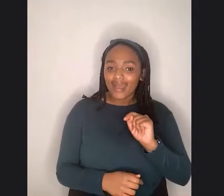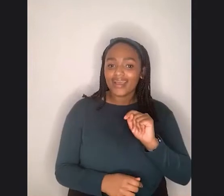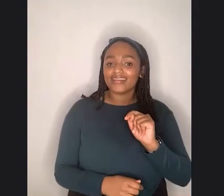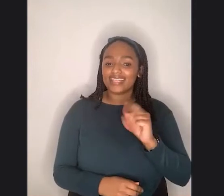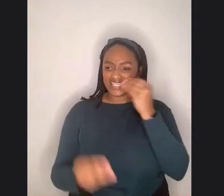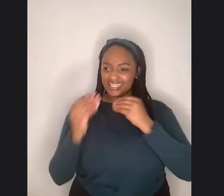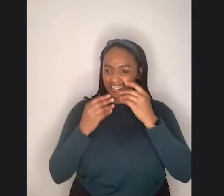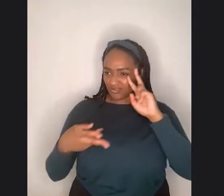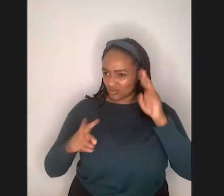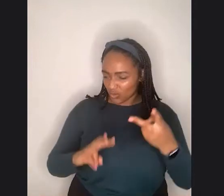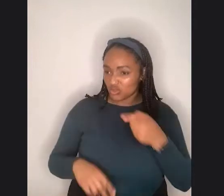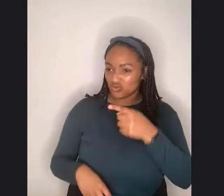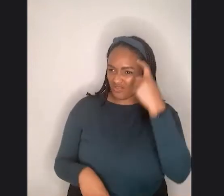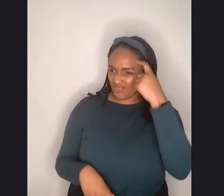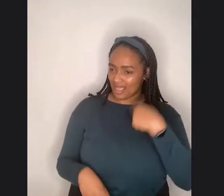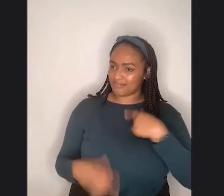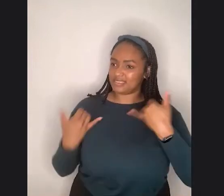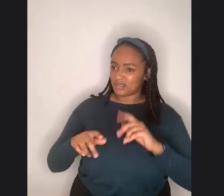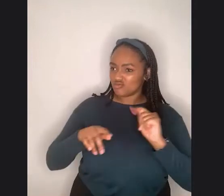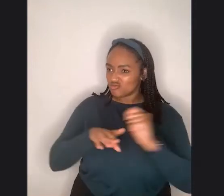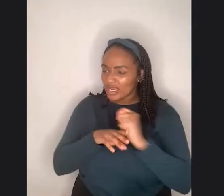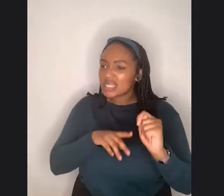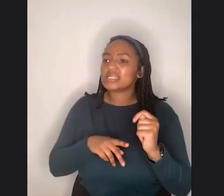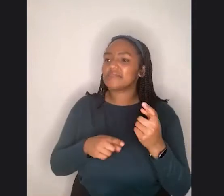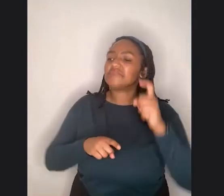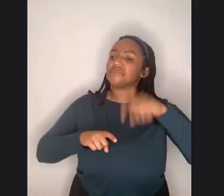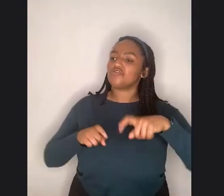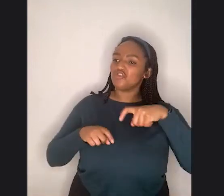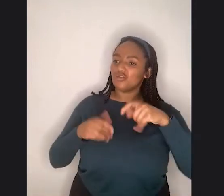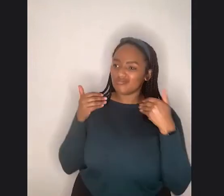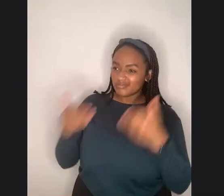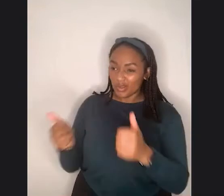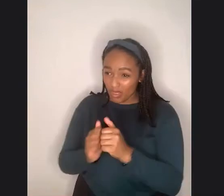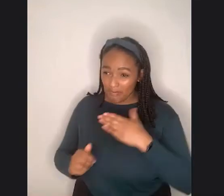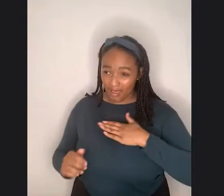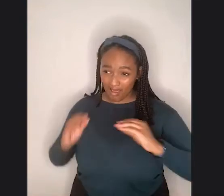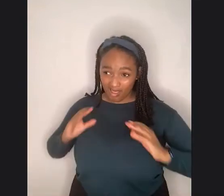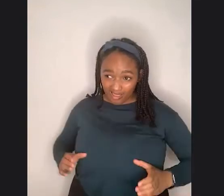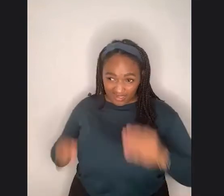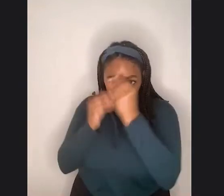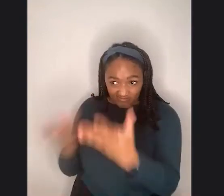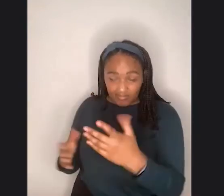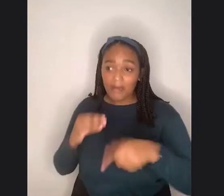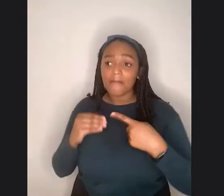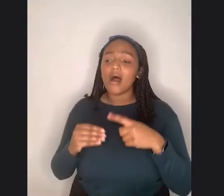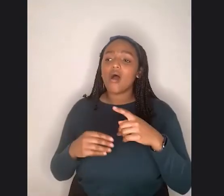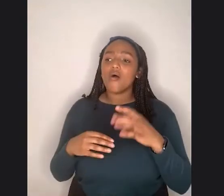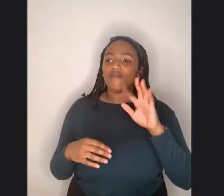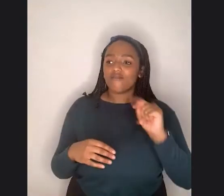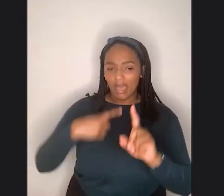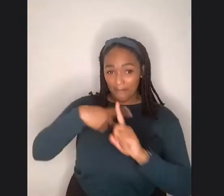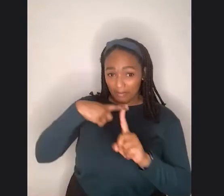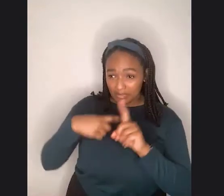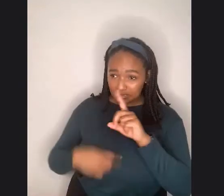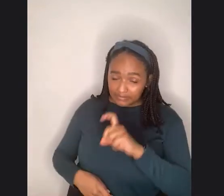I think as long as, um, you know, you are coming from a person centered perspective and you're not,